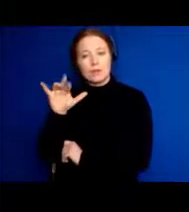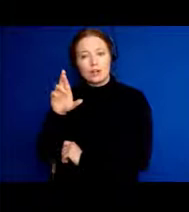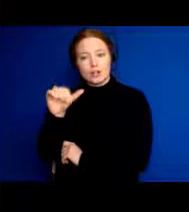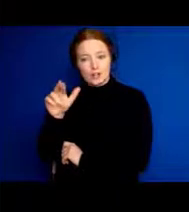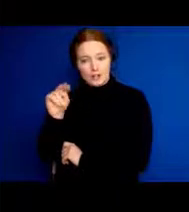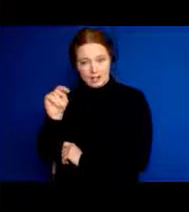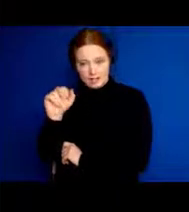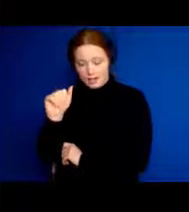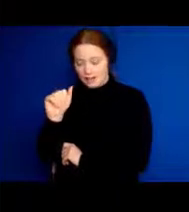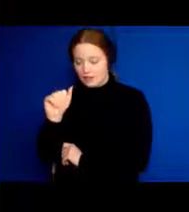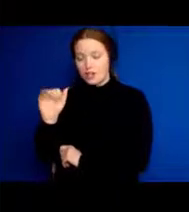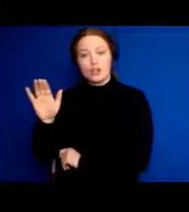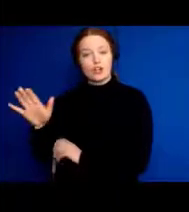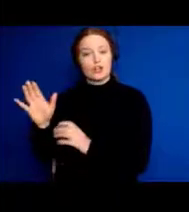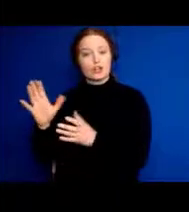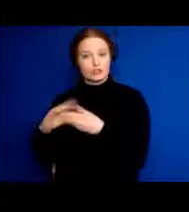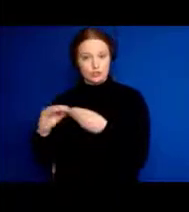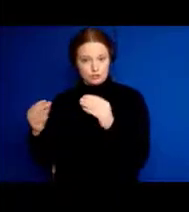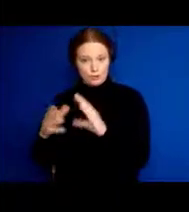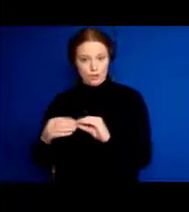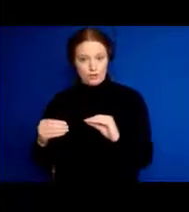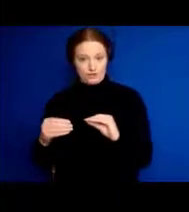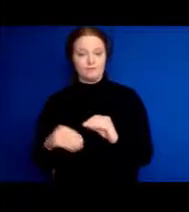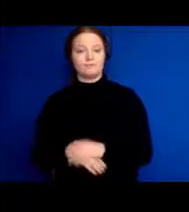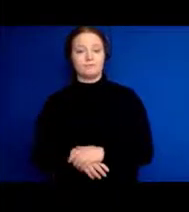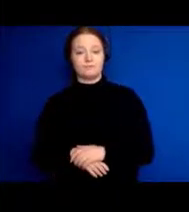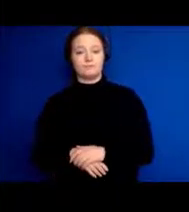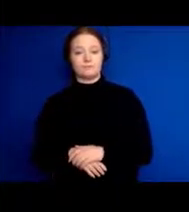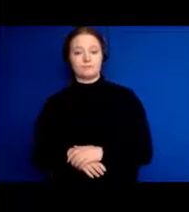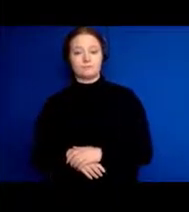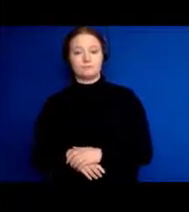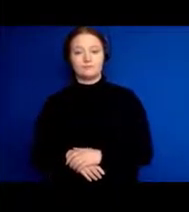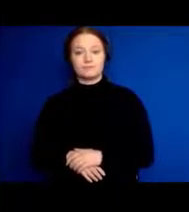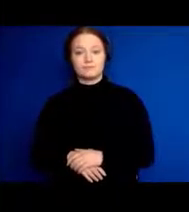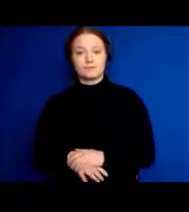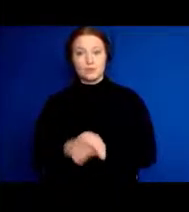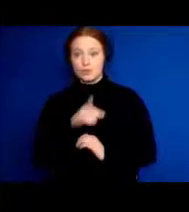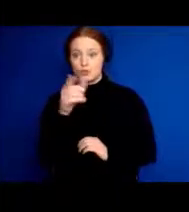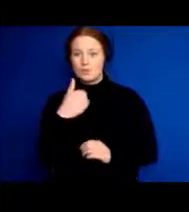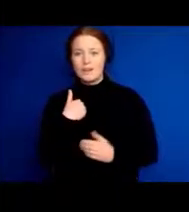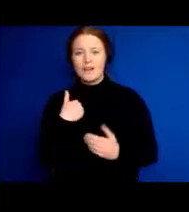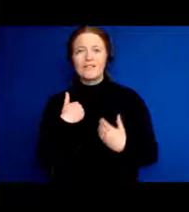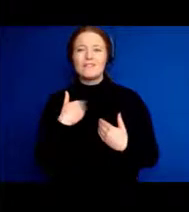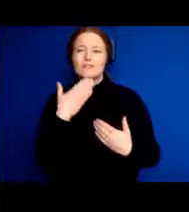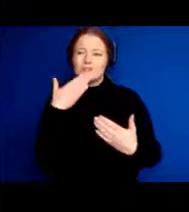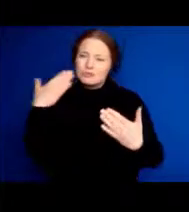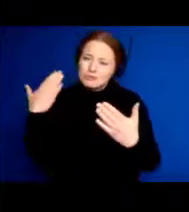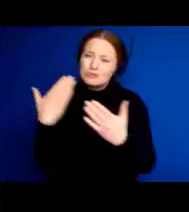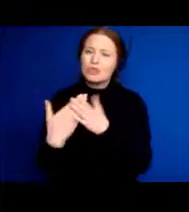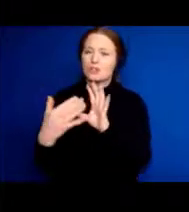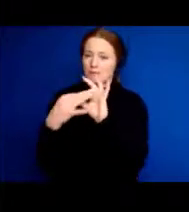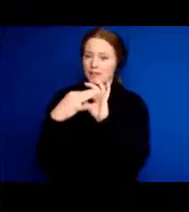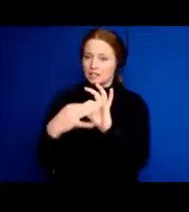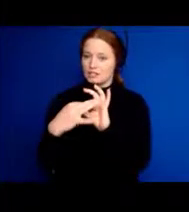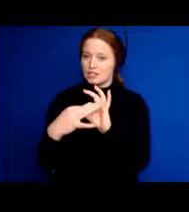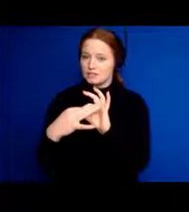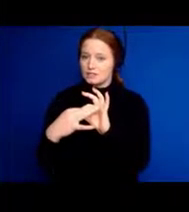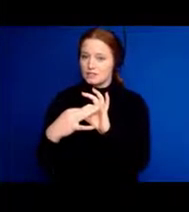have good social relationships, then you have